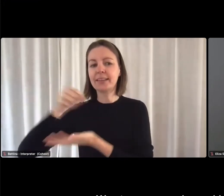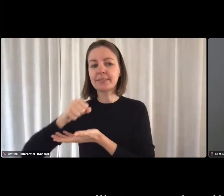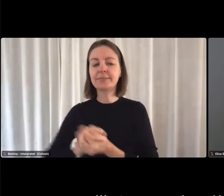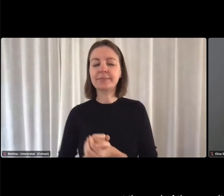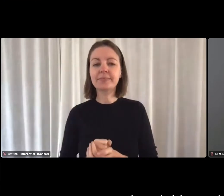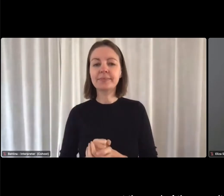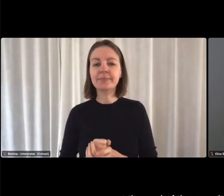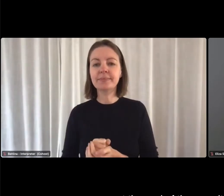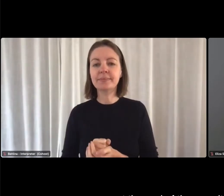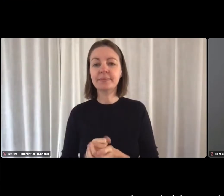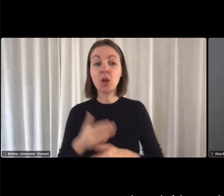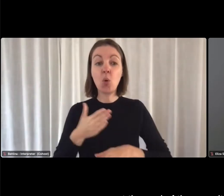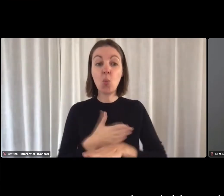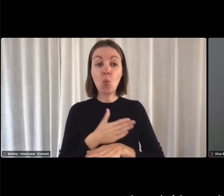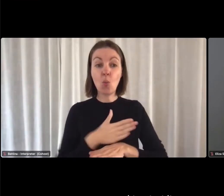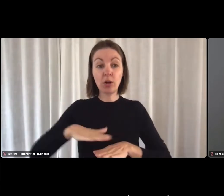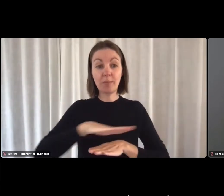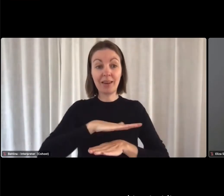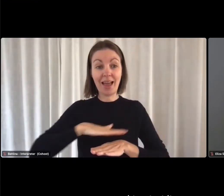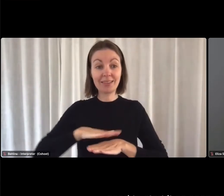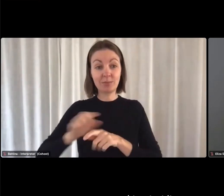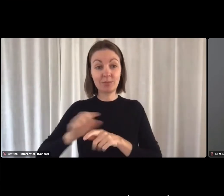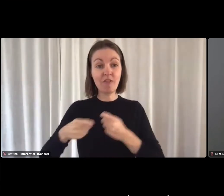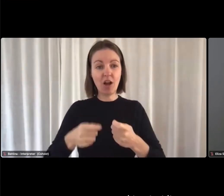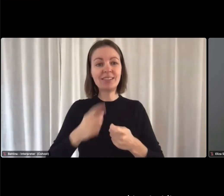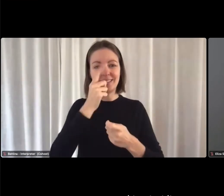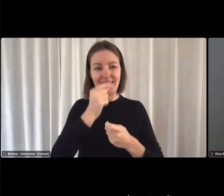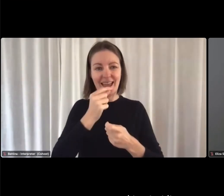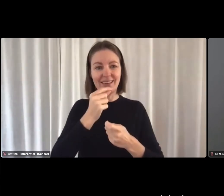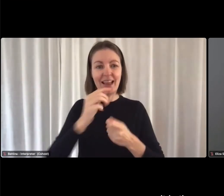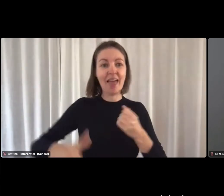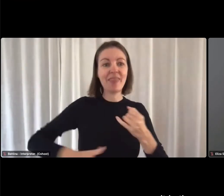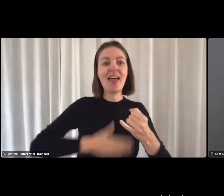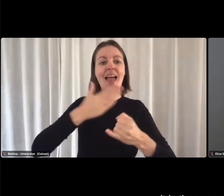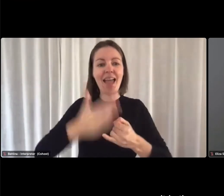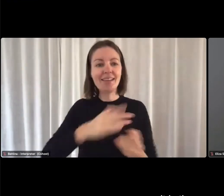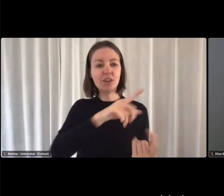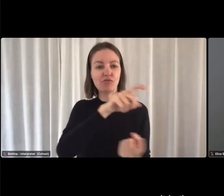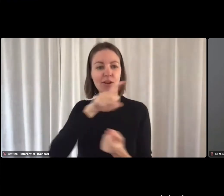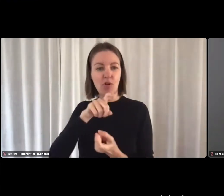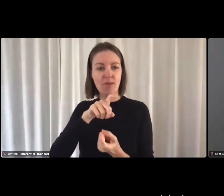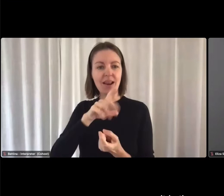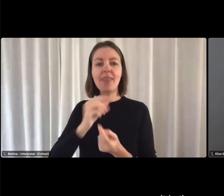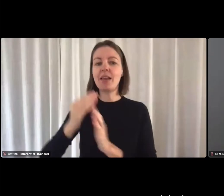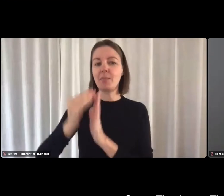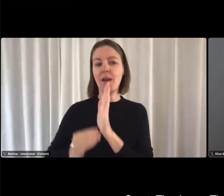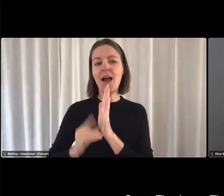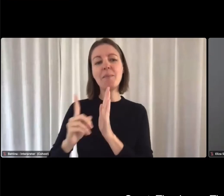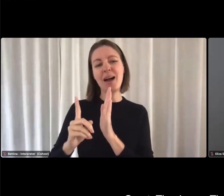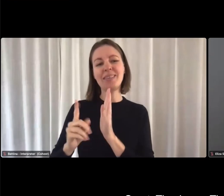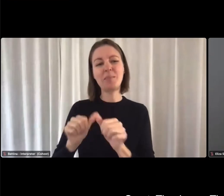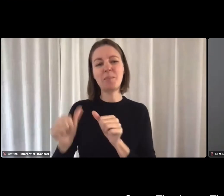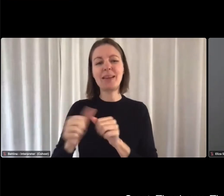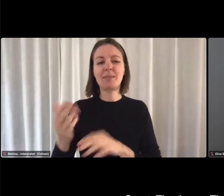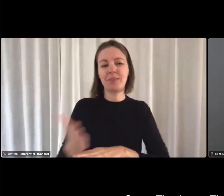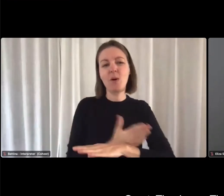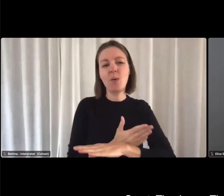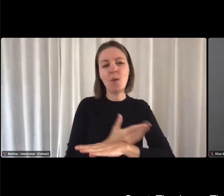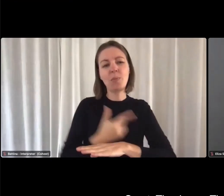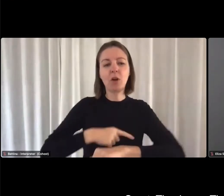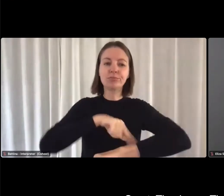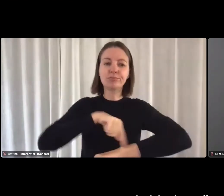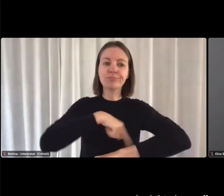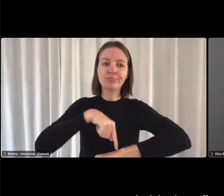providers can get that done at the end of the recruitment, but always good to start it as soon as possible because it is time consuming. Great. Thank you.